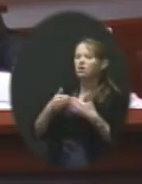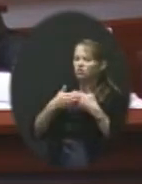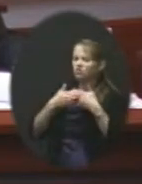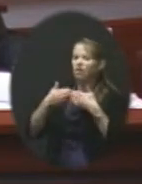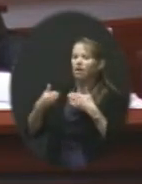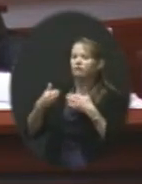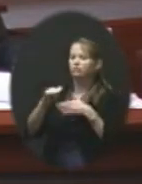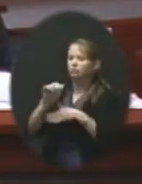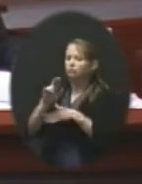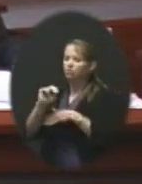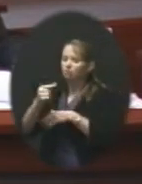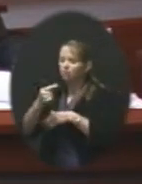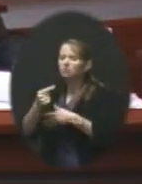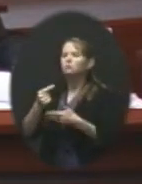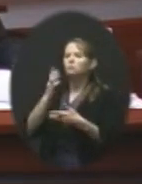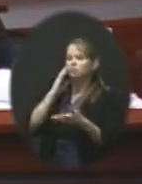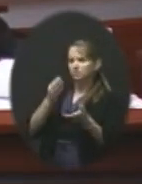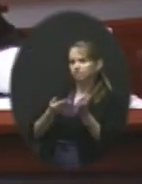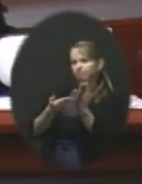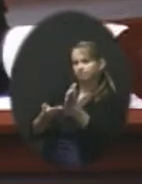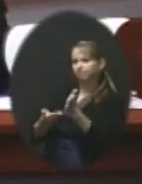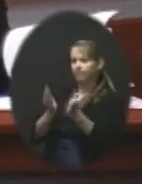we'll be bringing that to you. Great. Thanks.